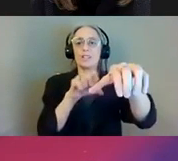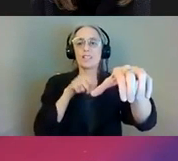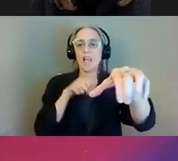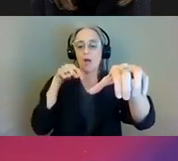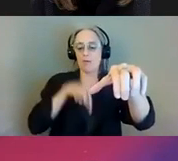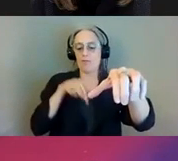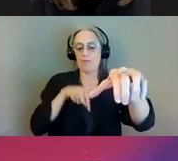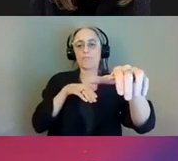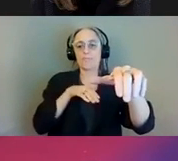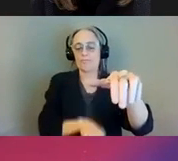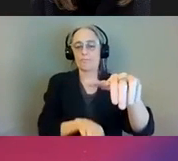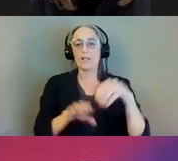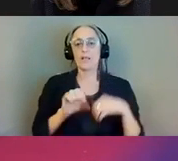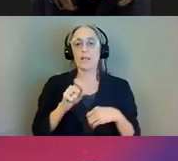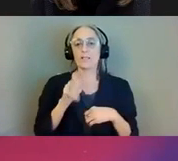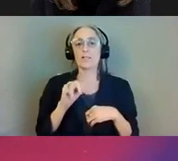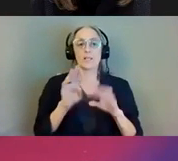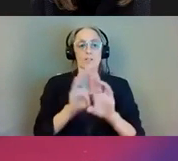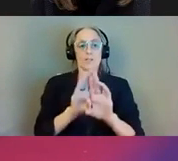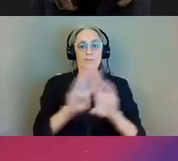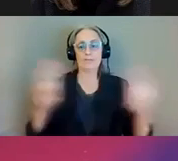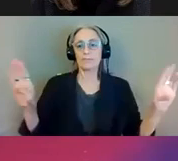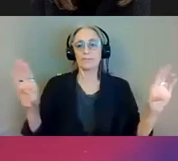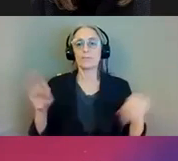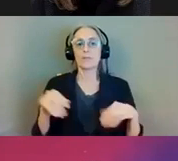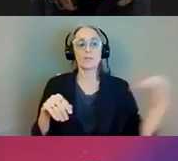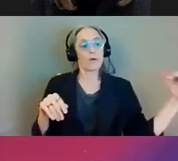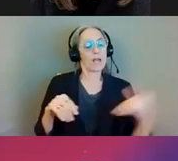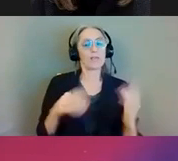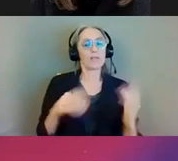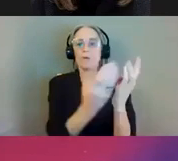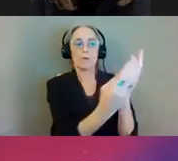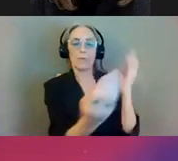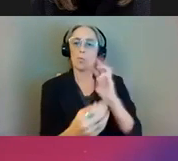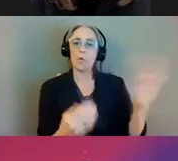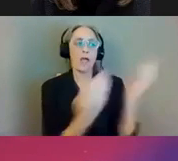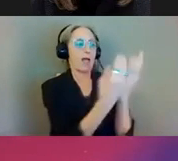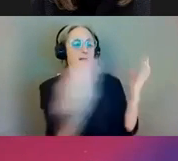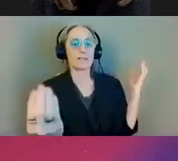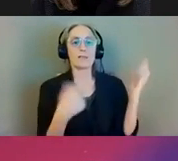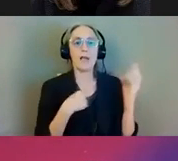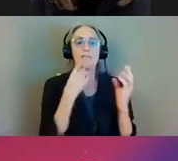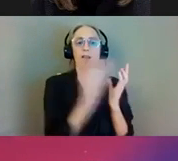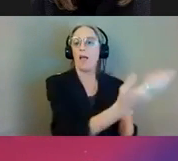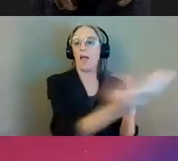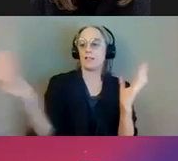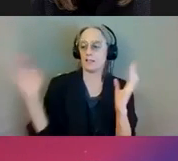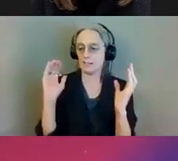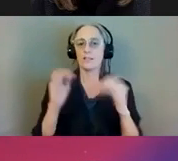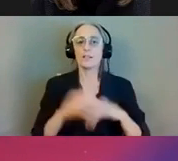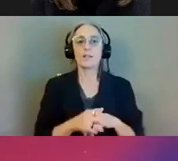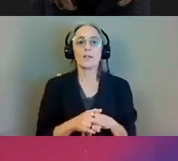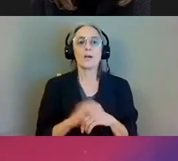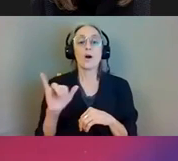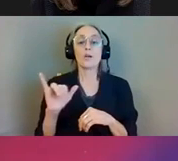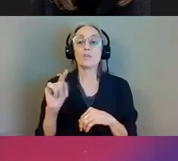The station entrance here opens up to the west with a glass system wrapping the corner. The entrance also has been slightly set back from